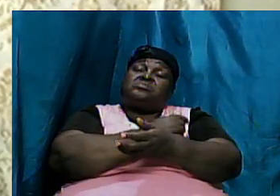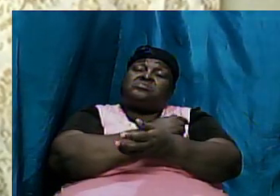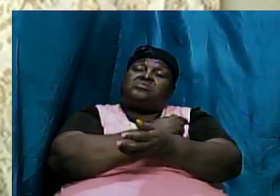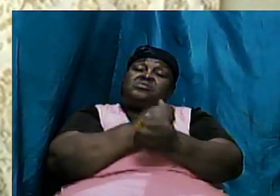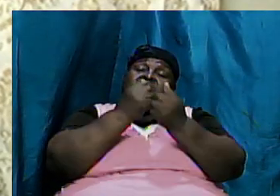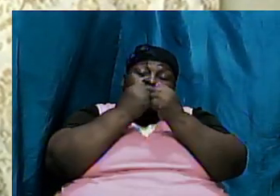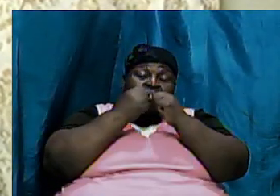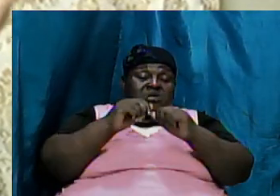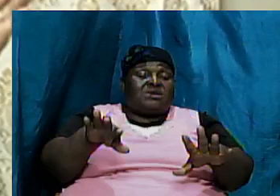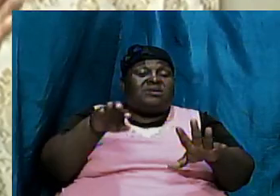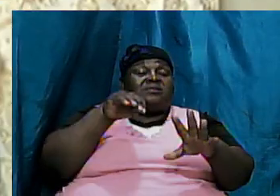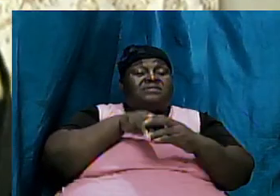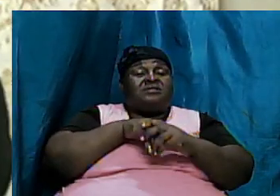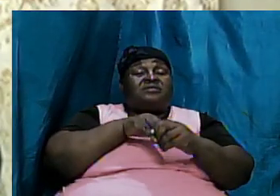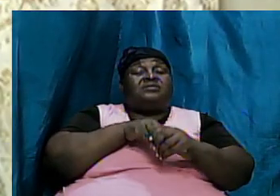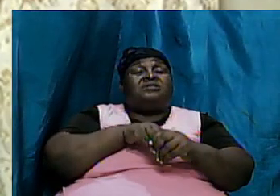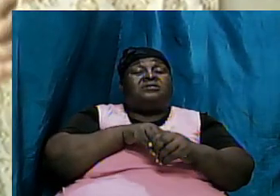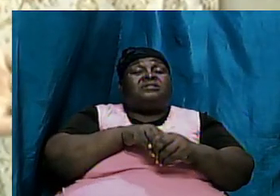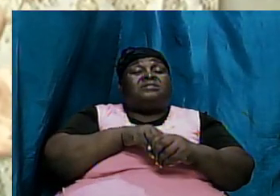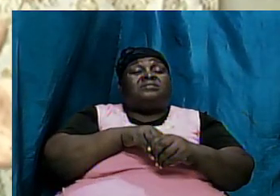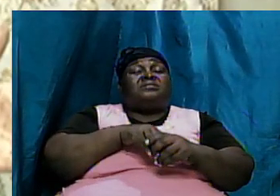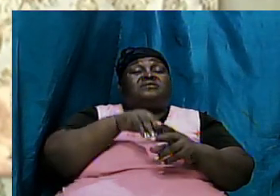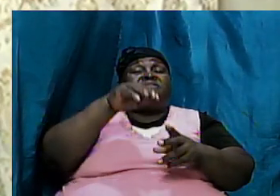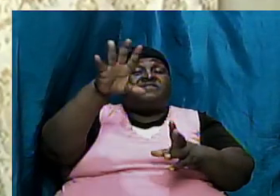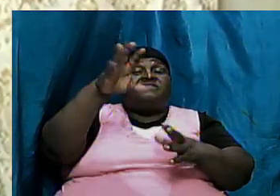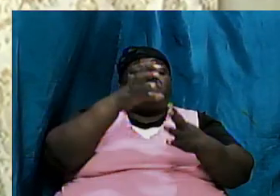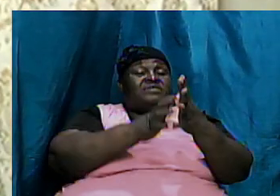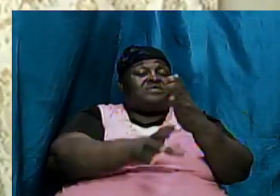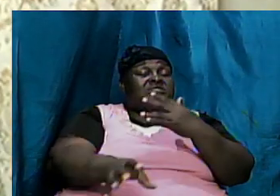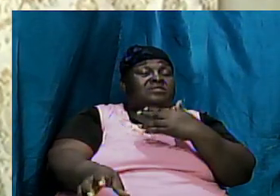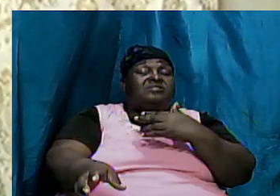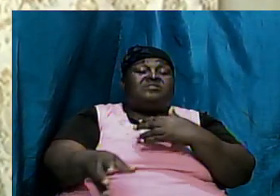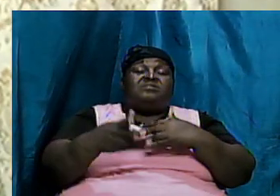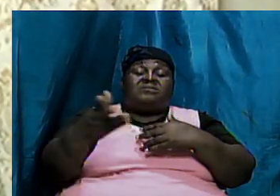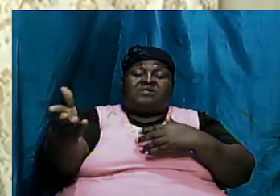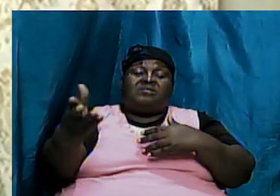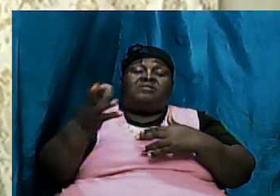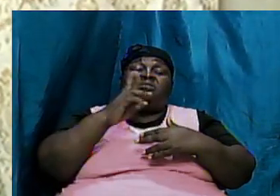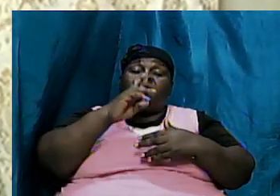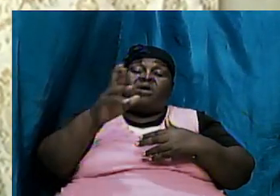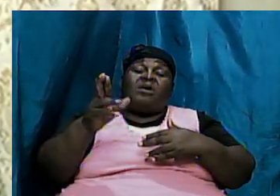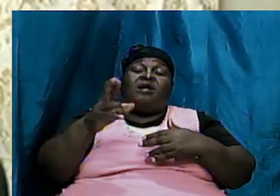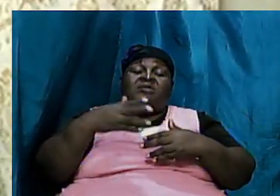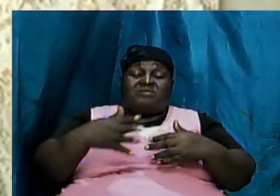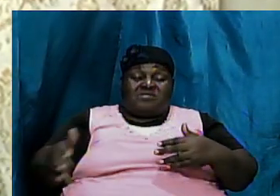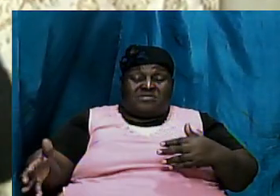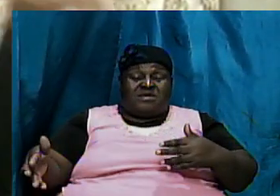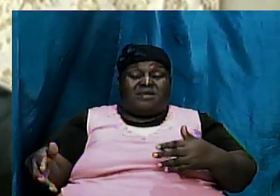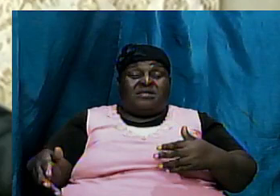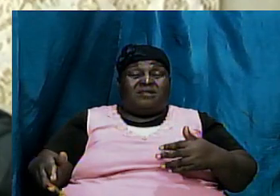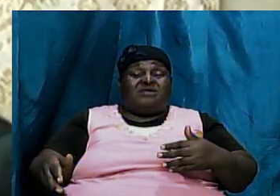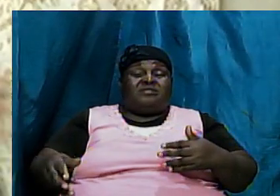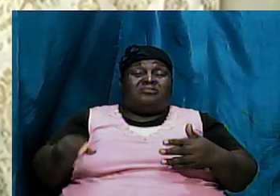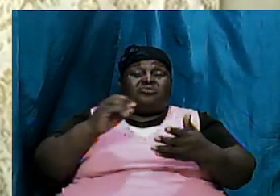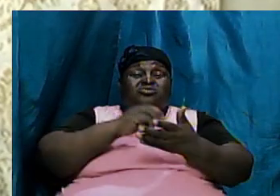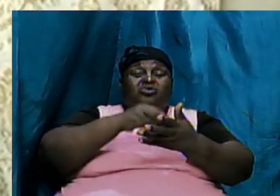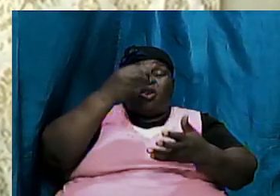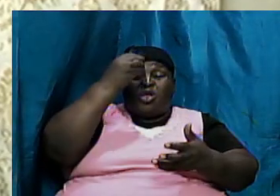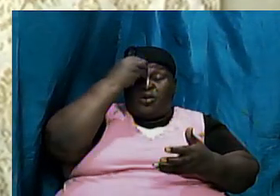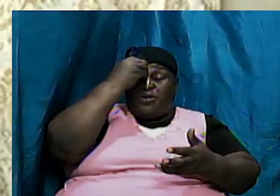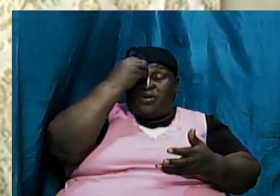within the pages within the 50 chapters there are things there for us today to go right back to